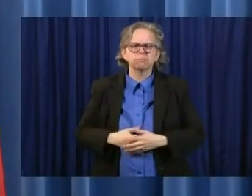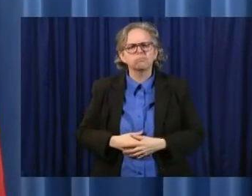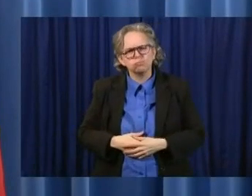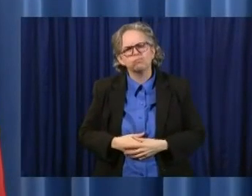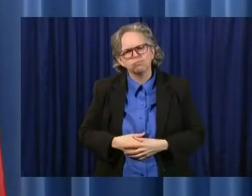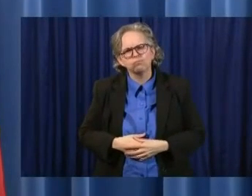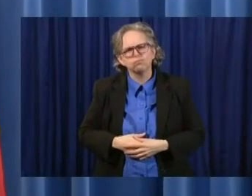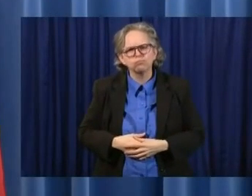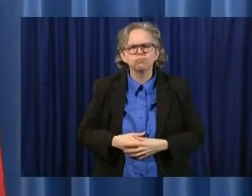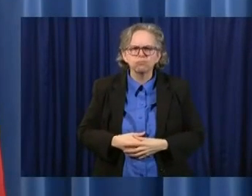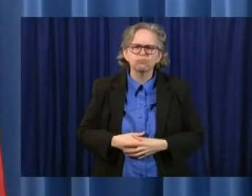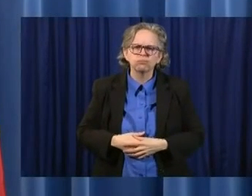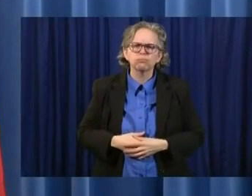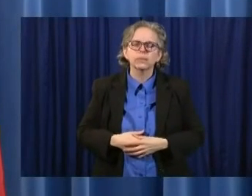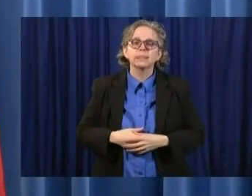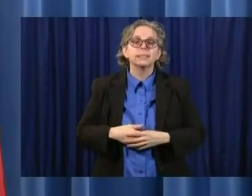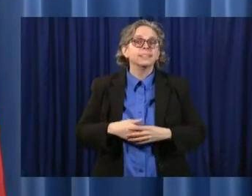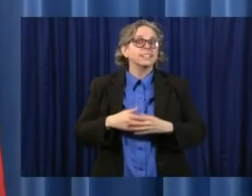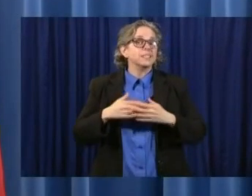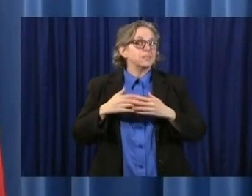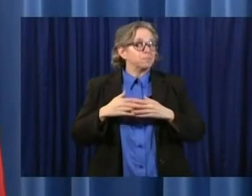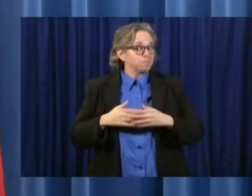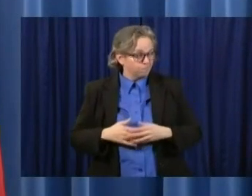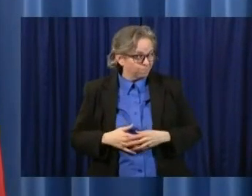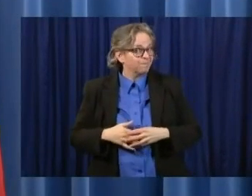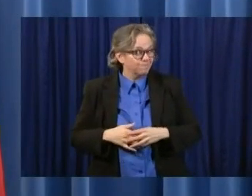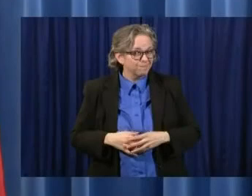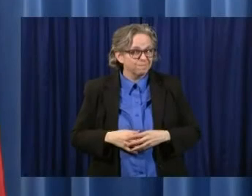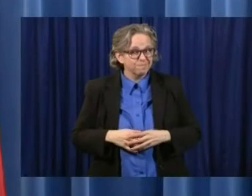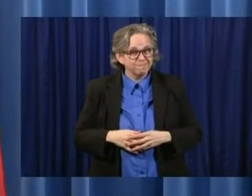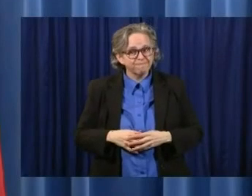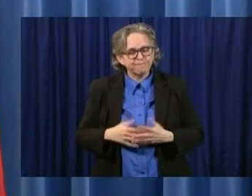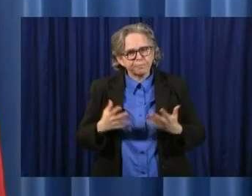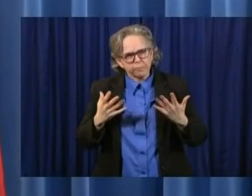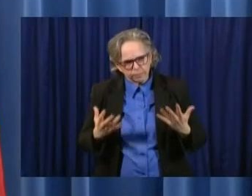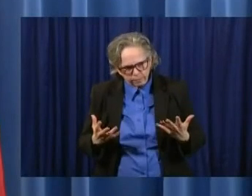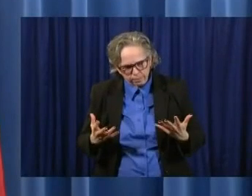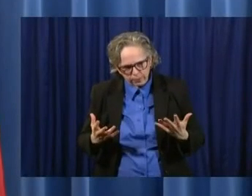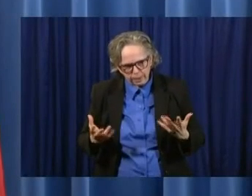And so I am fair game.